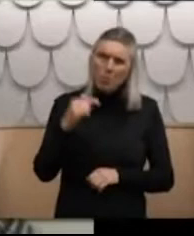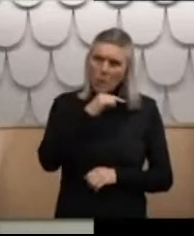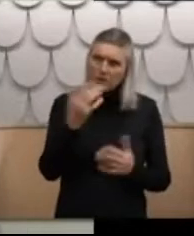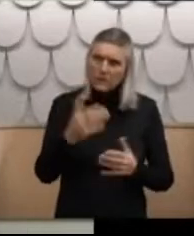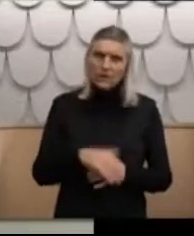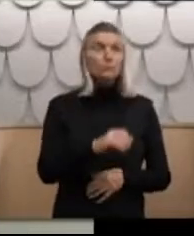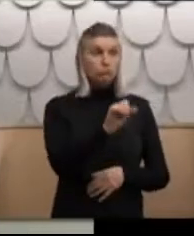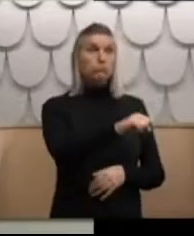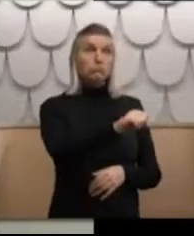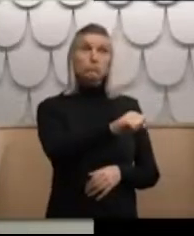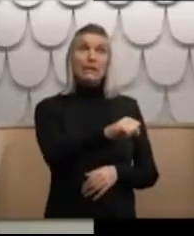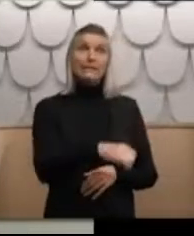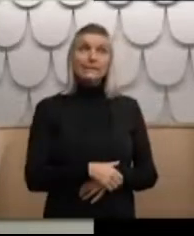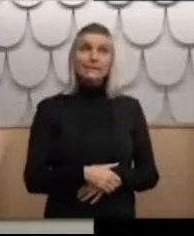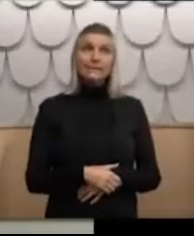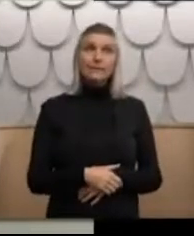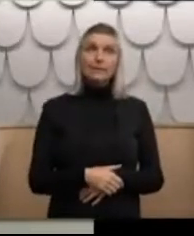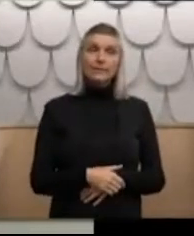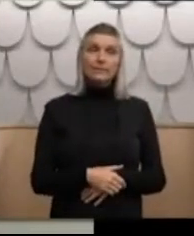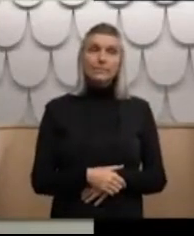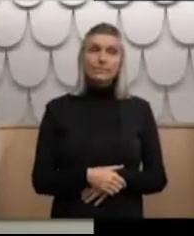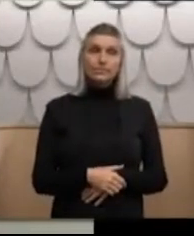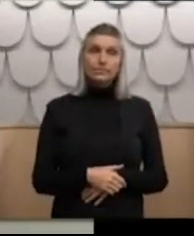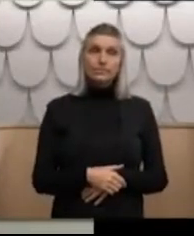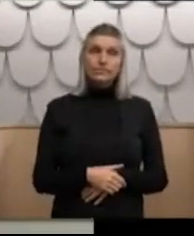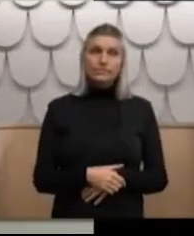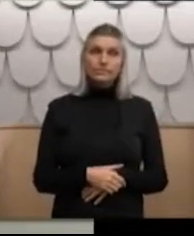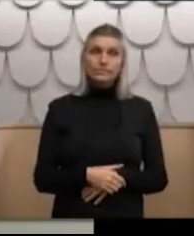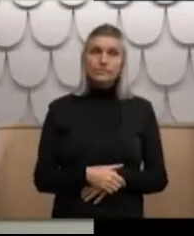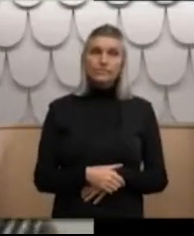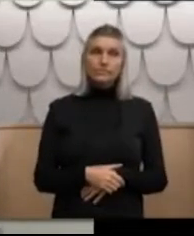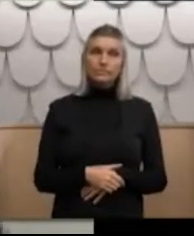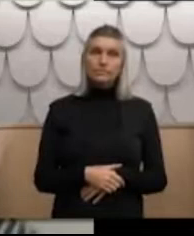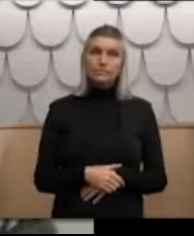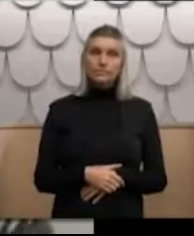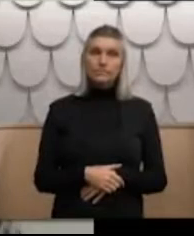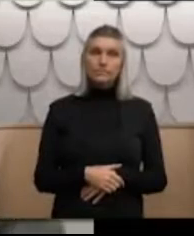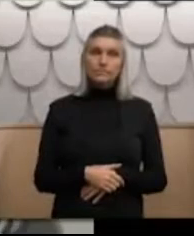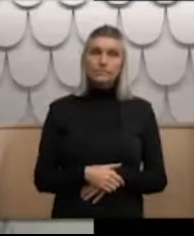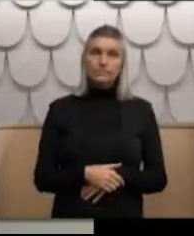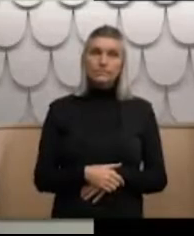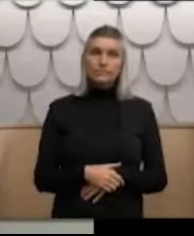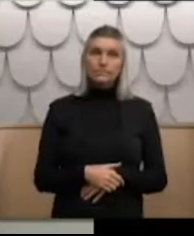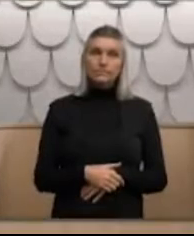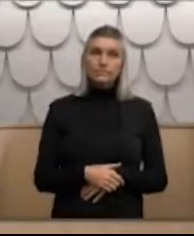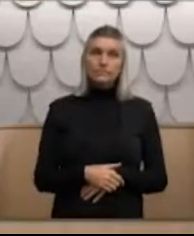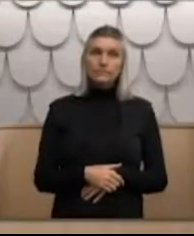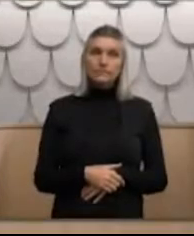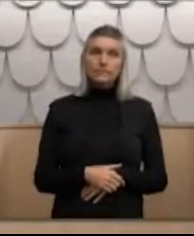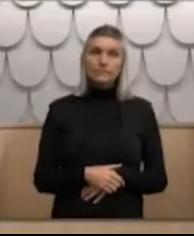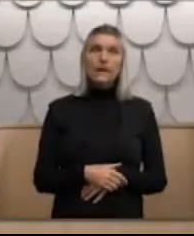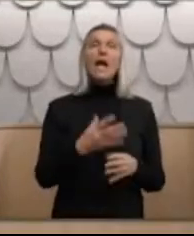Yes, there were. Some of them appeared before me at the RCI. Yes.